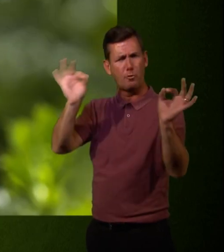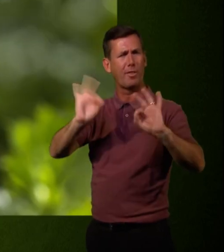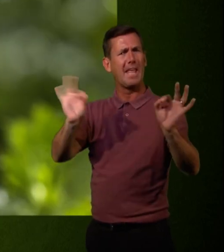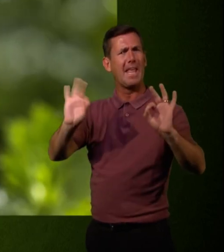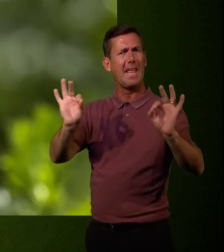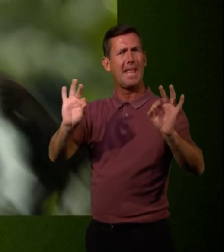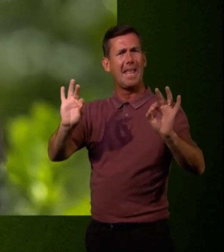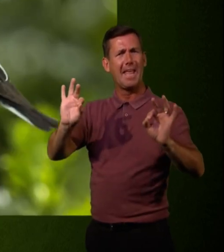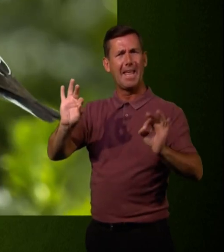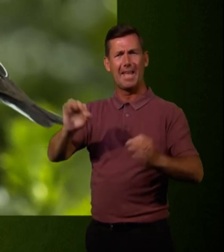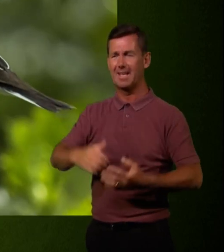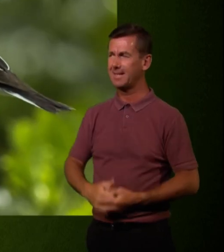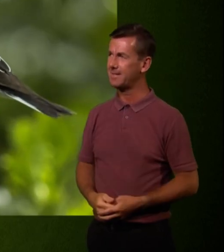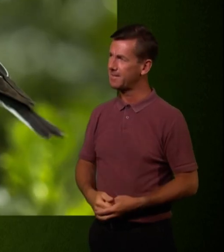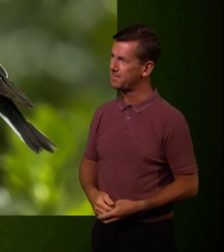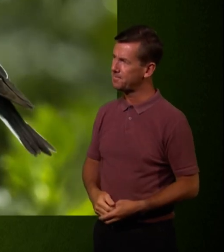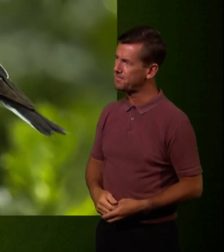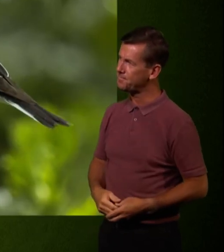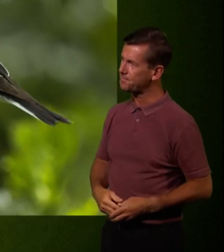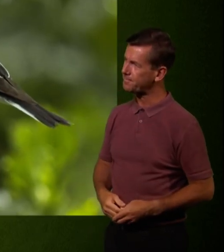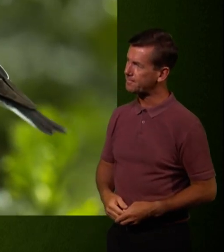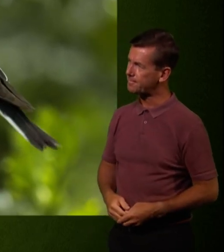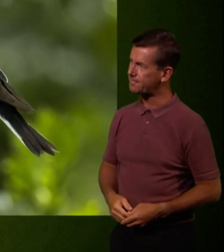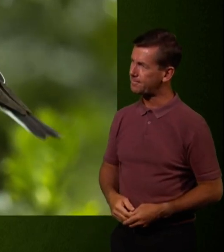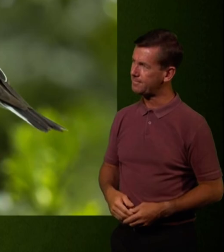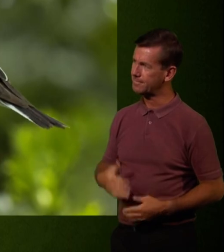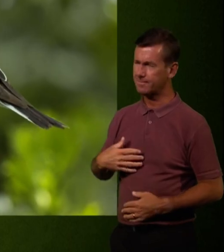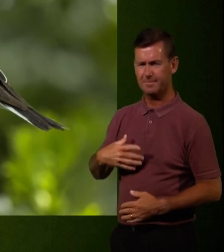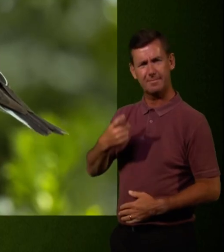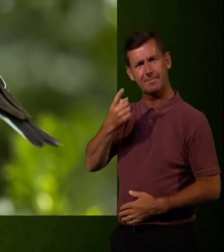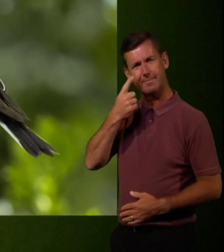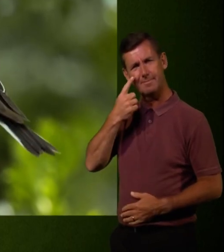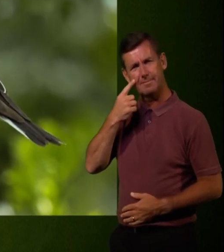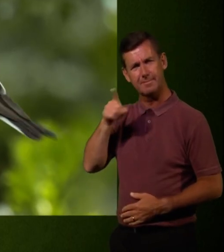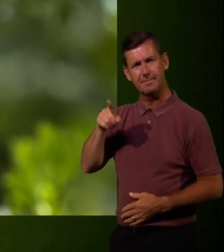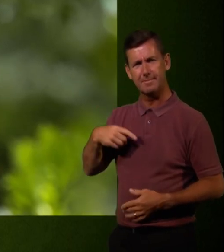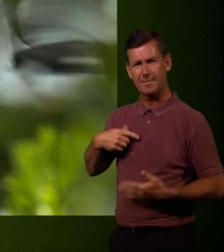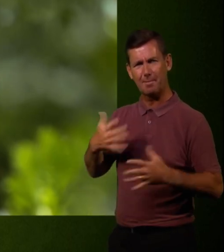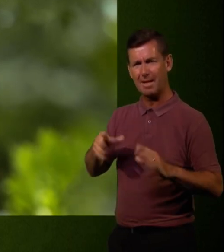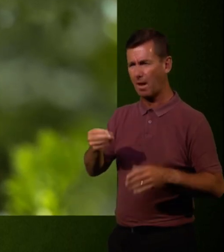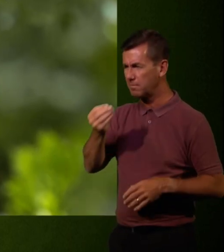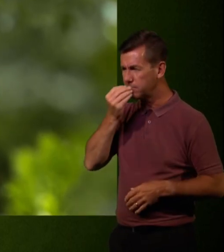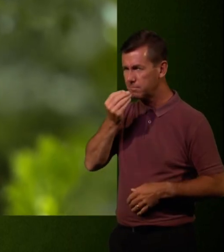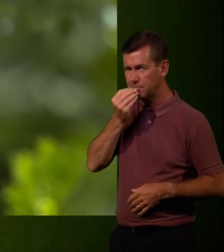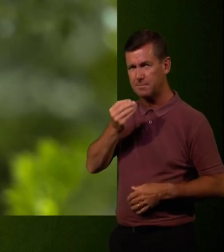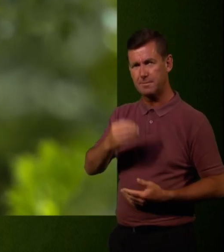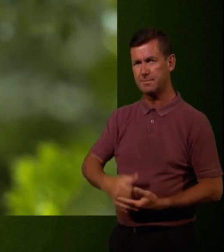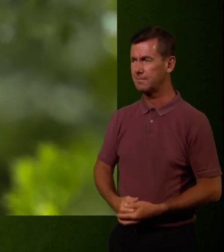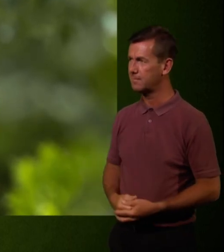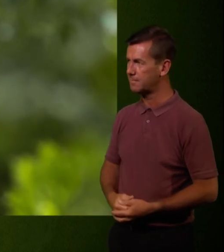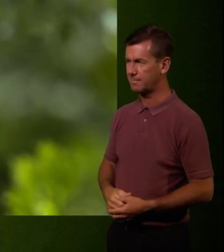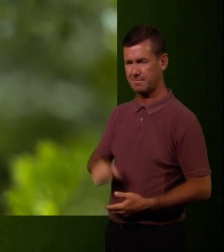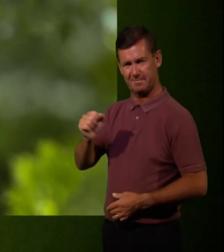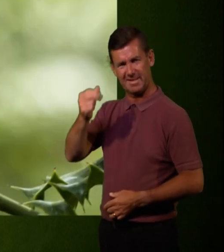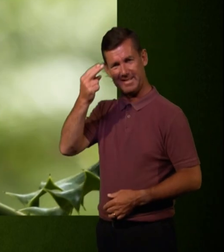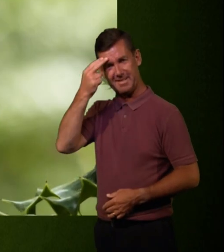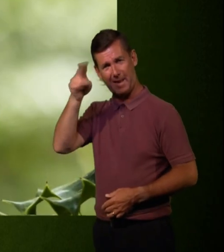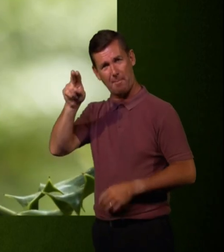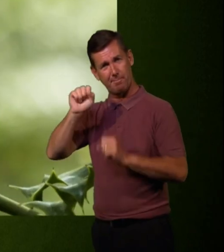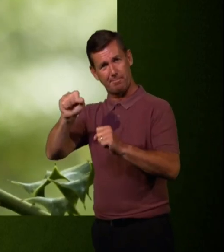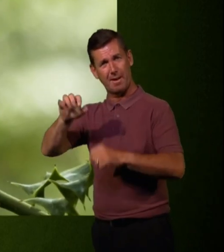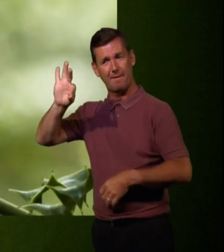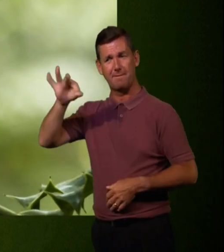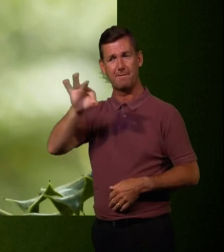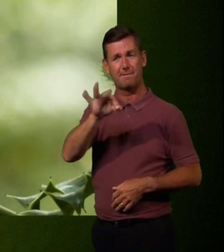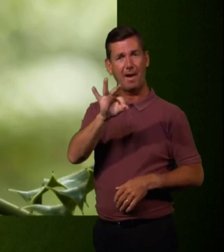dustier as well so not quite as crisp but you can see there she had something in her beak there. That's the name the Flycatcher. Now these